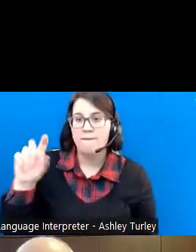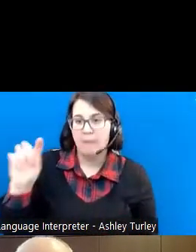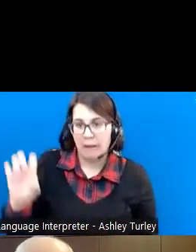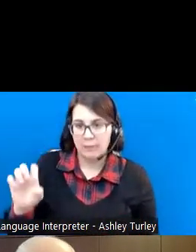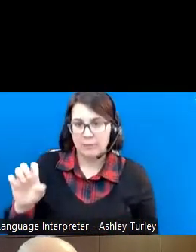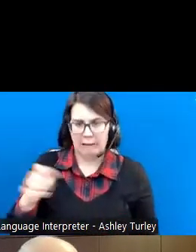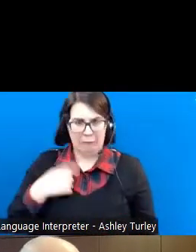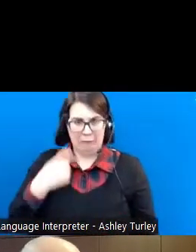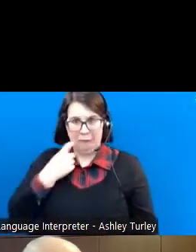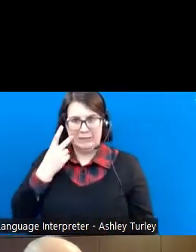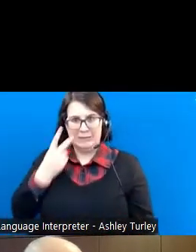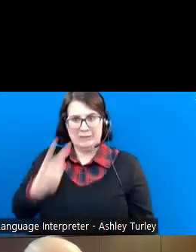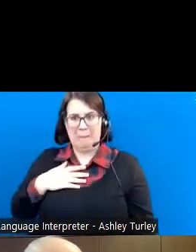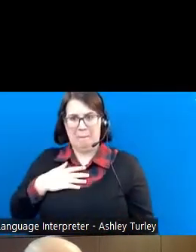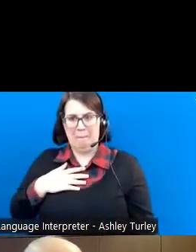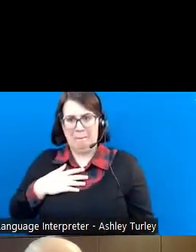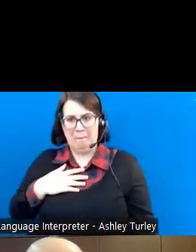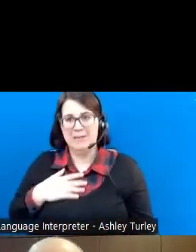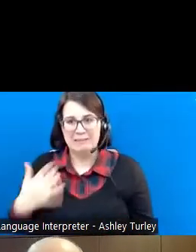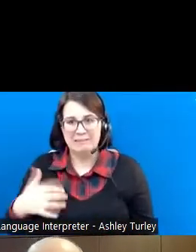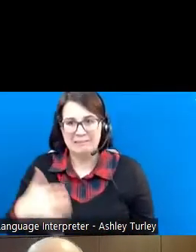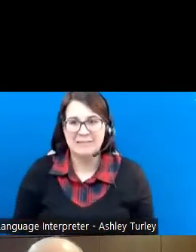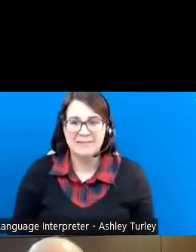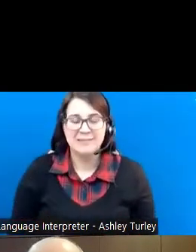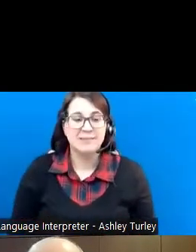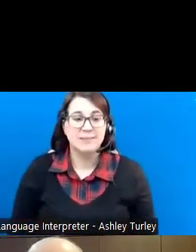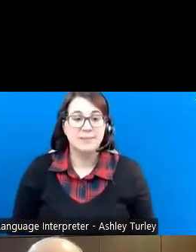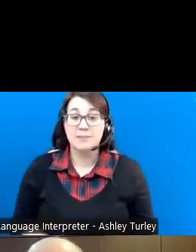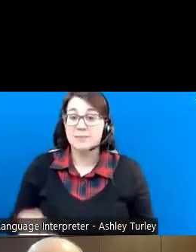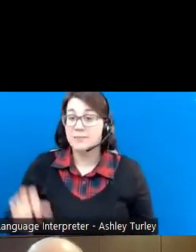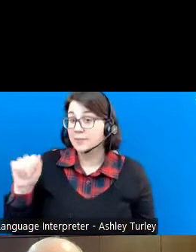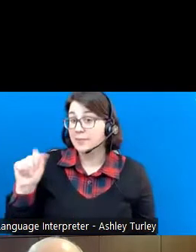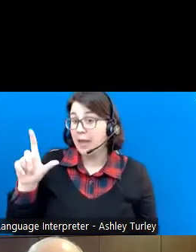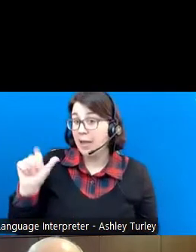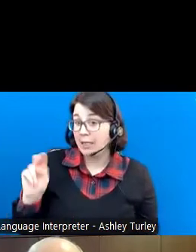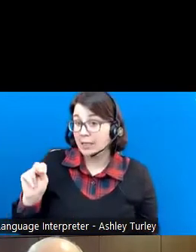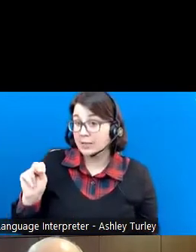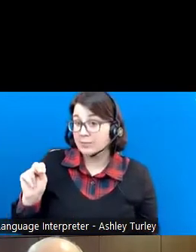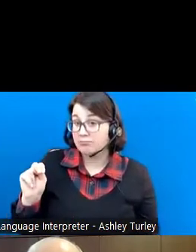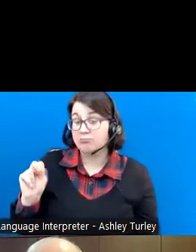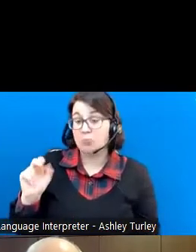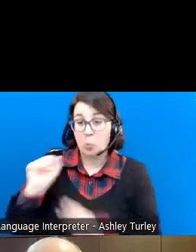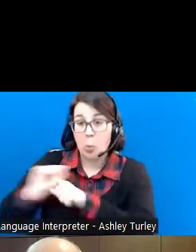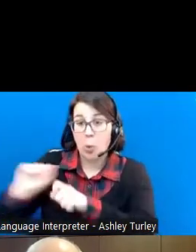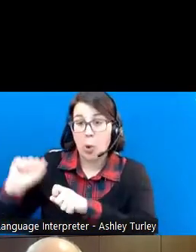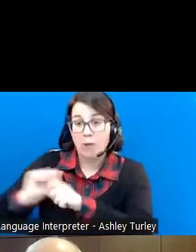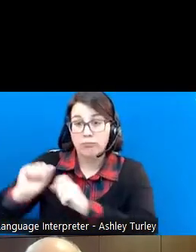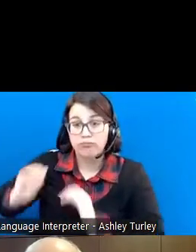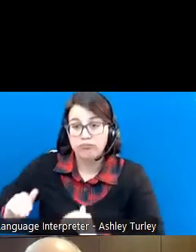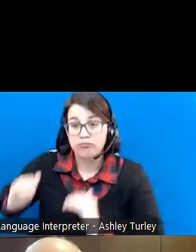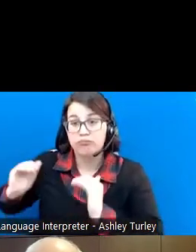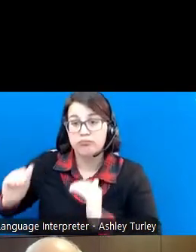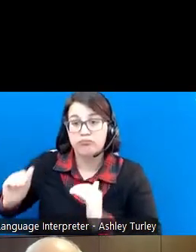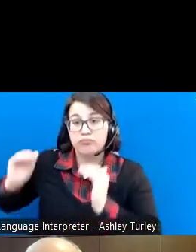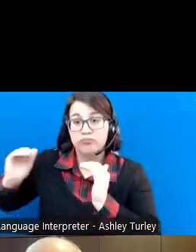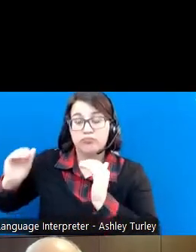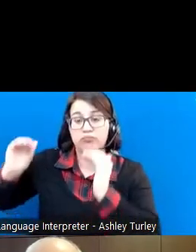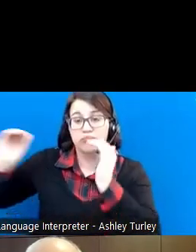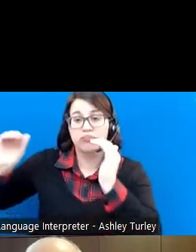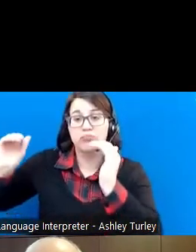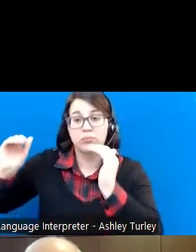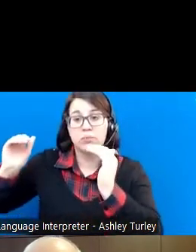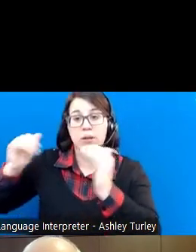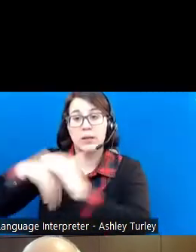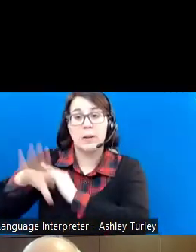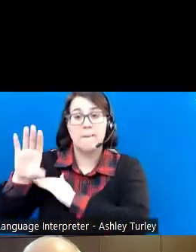I saw the other day. But Alan has worked his way up in the Boone County